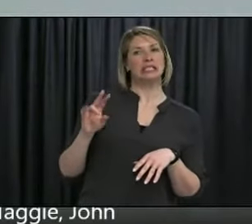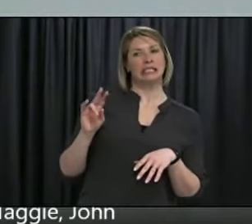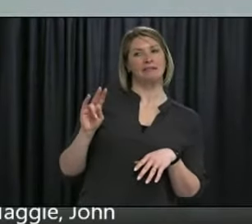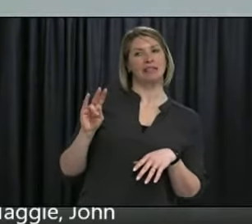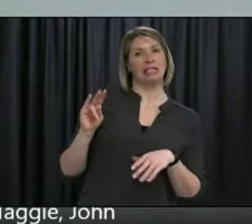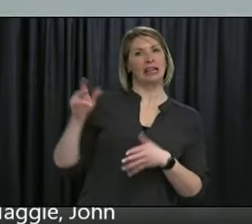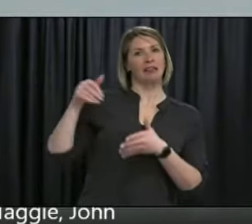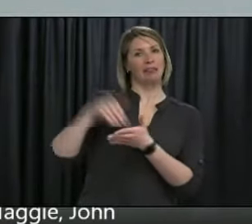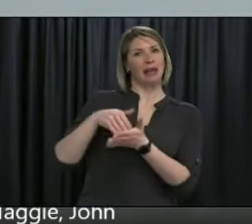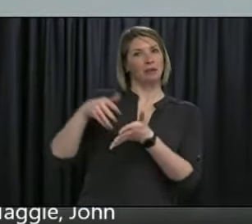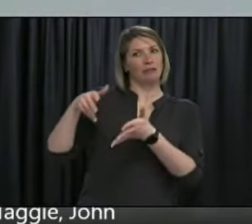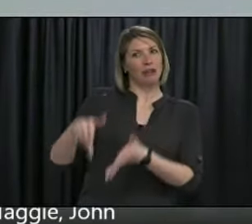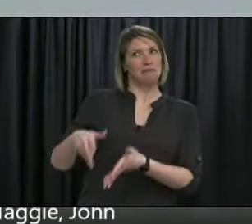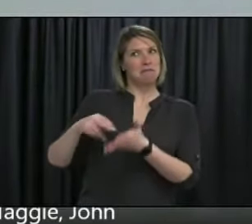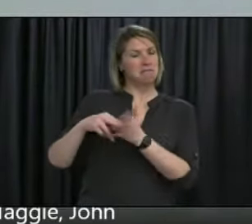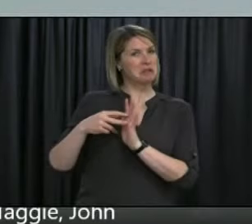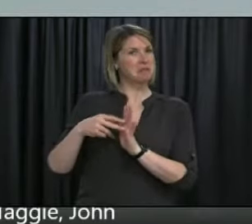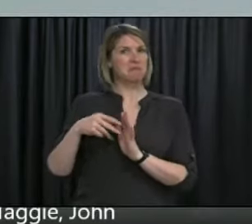in that.